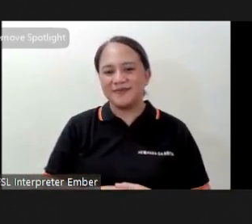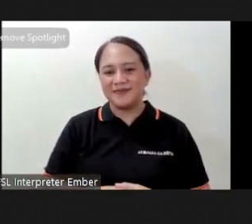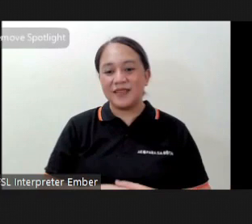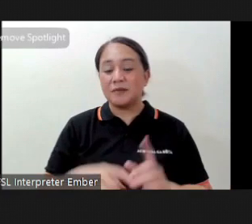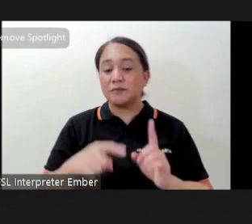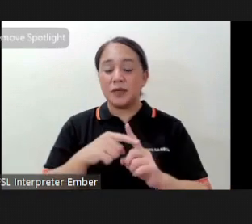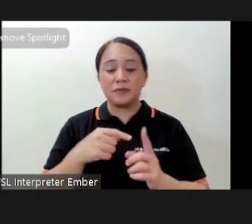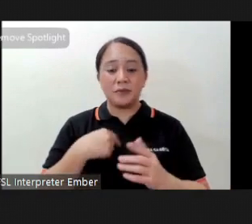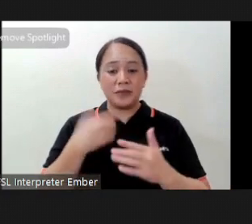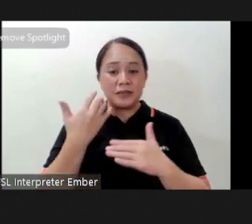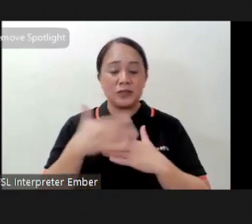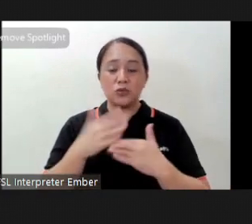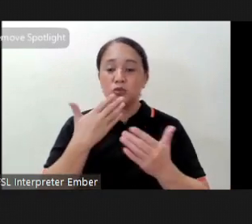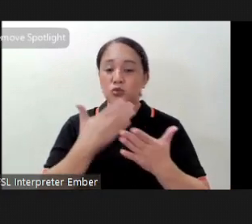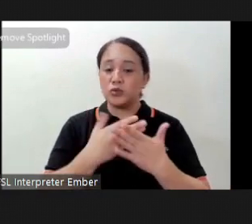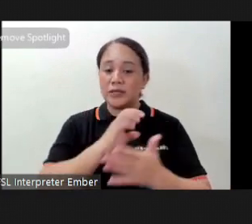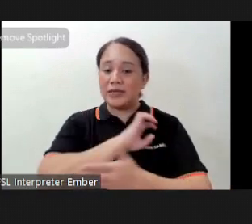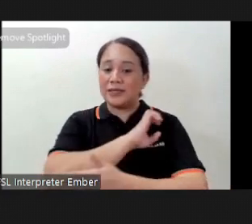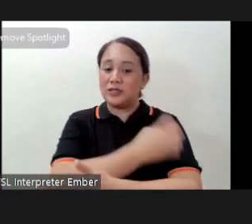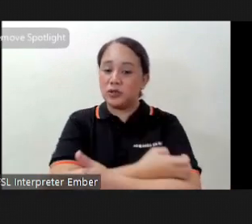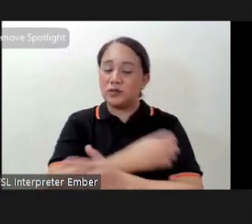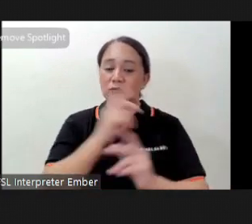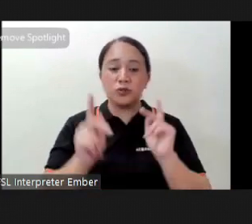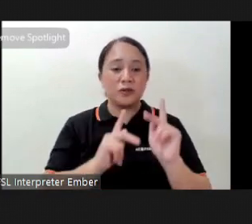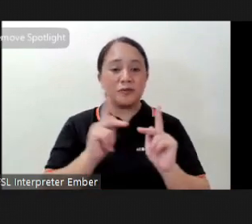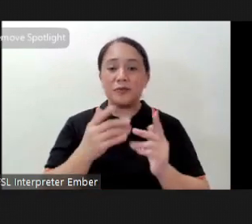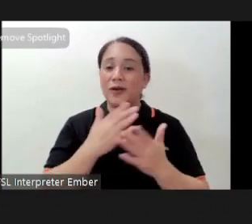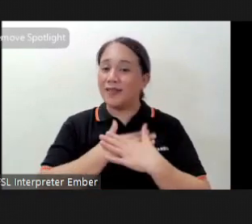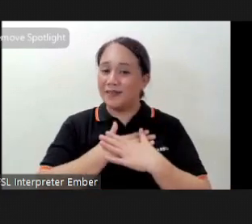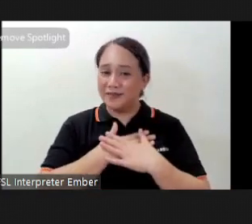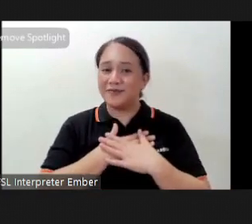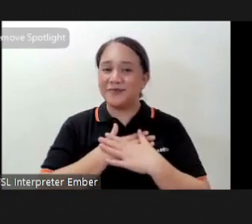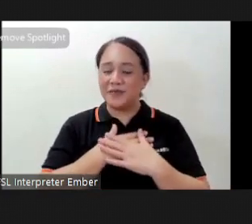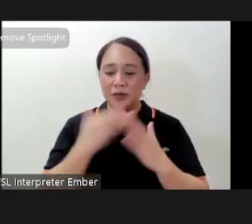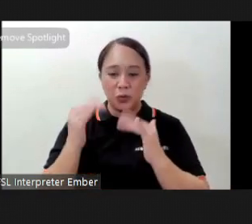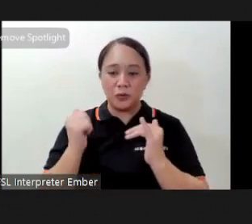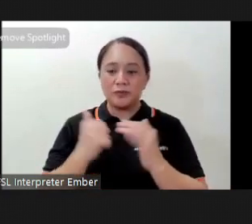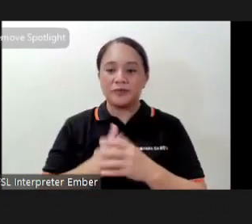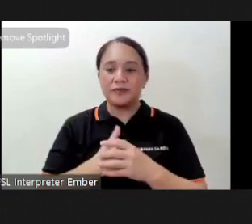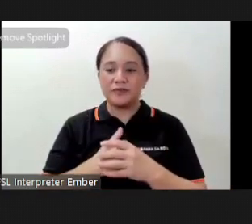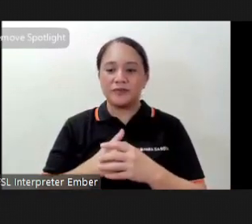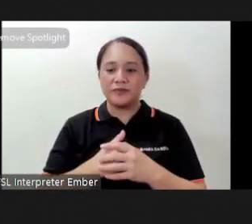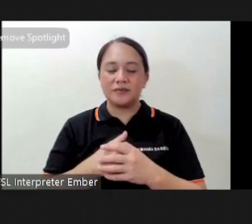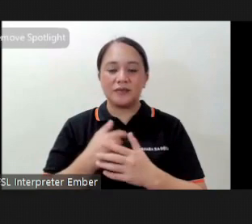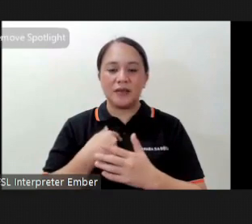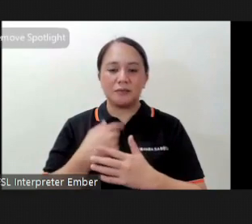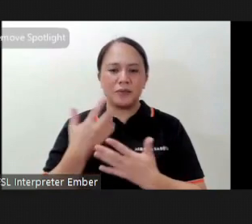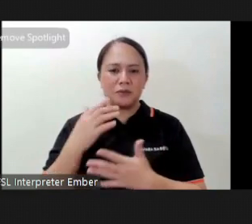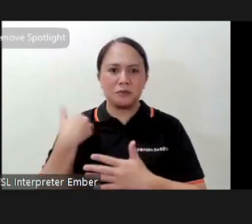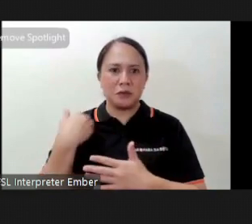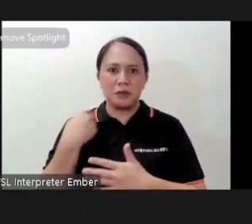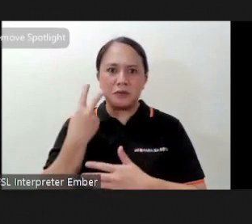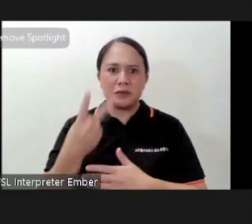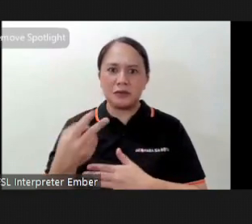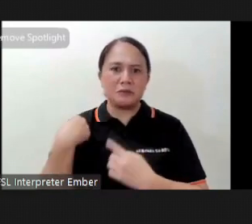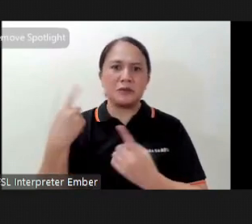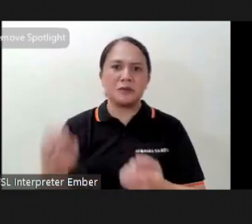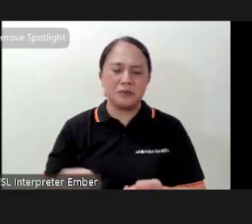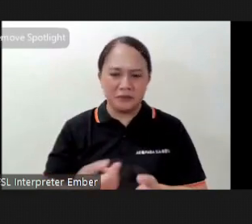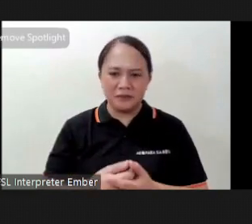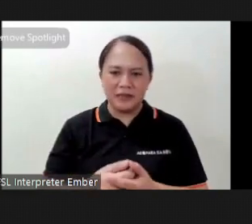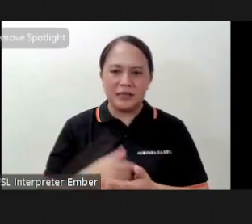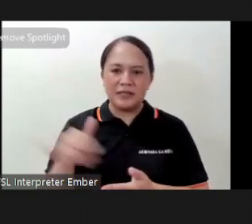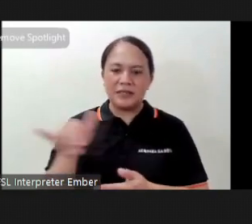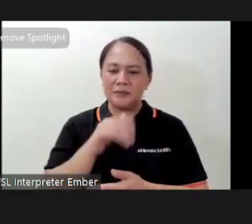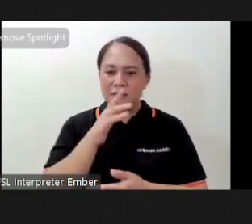I send good energies also to the people I love and who I haven't seen in a long time like my